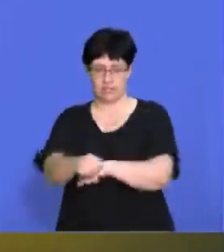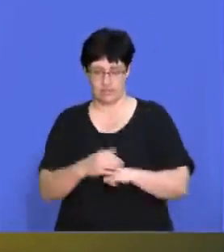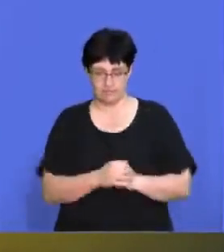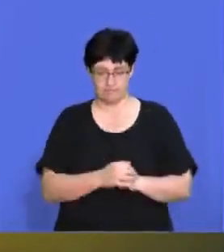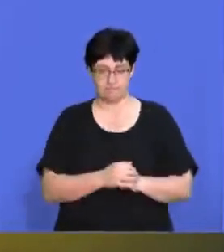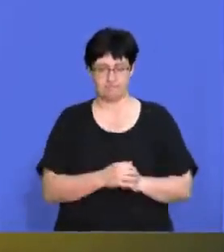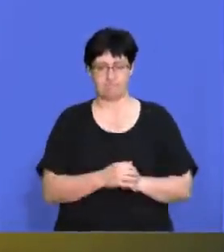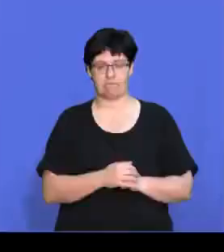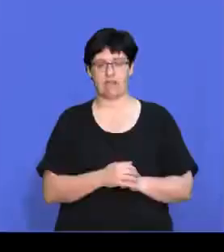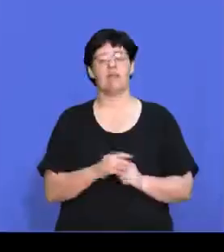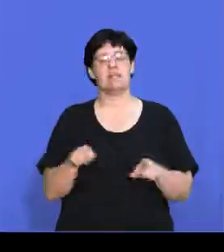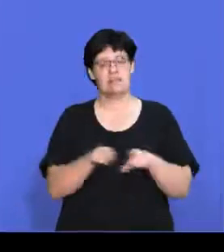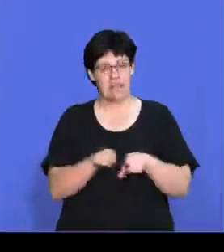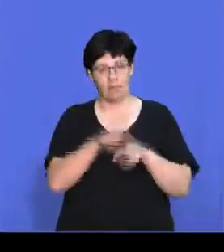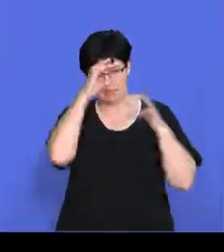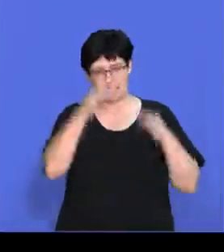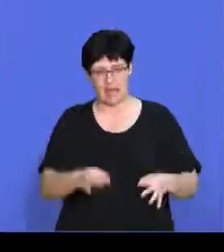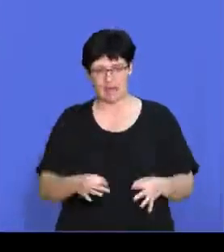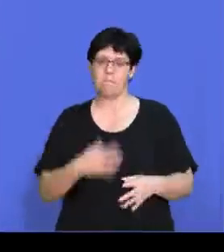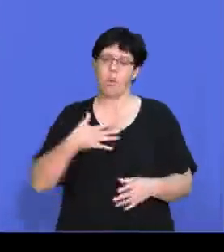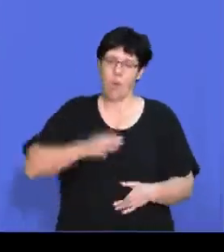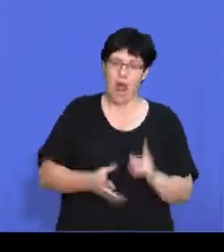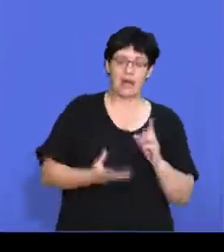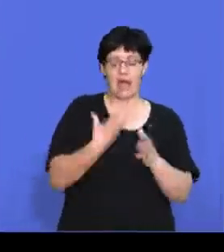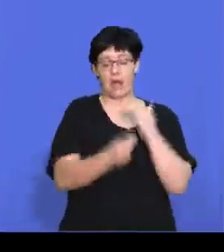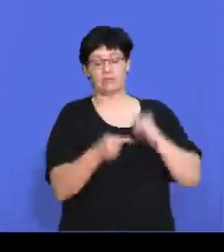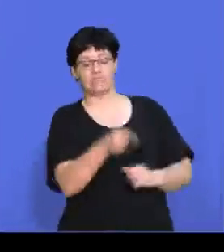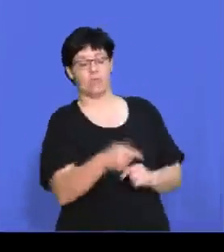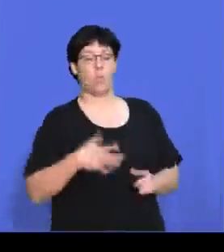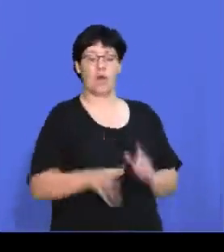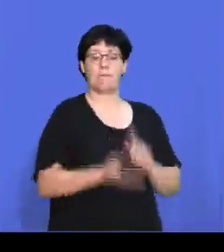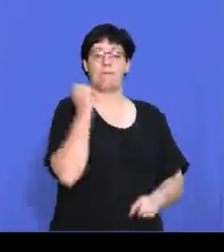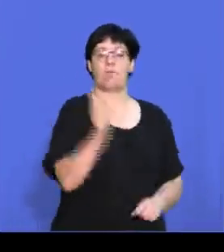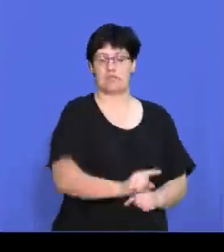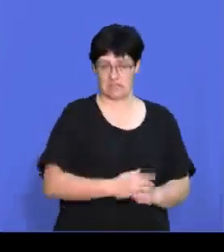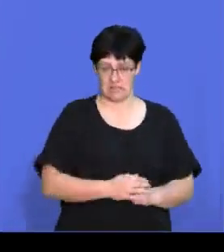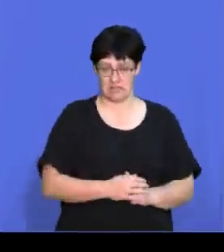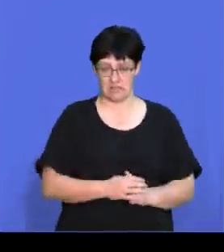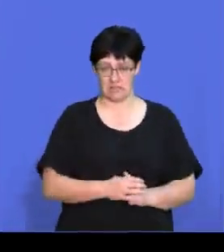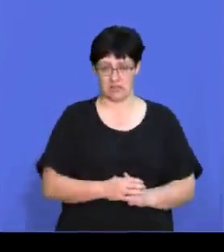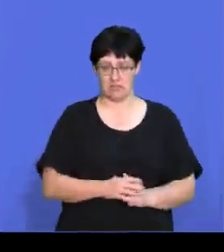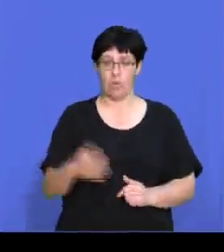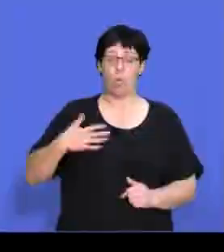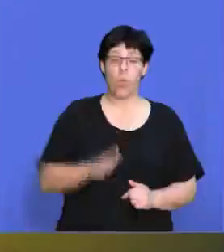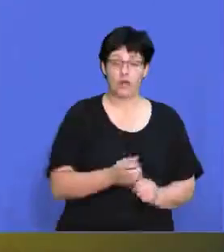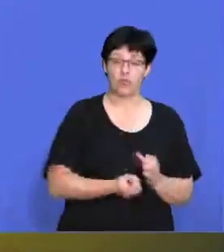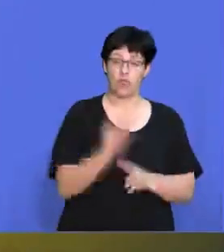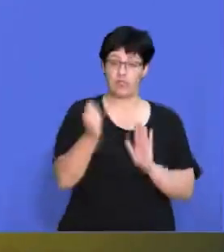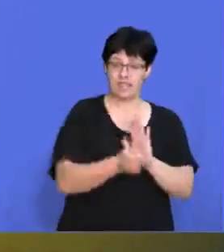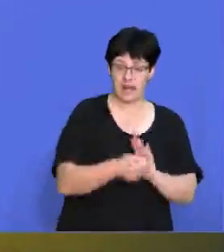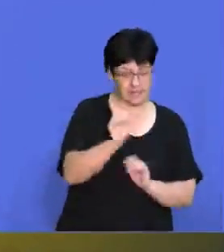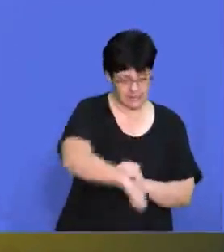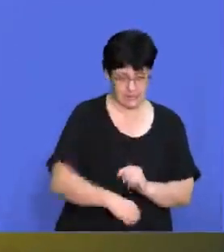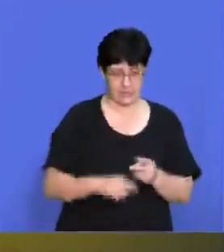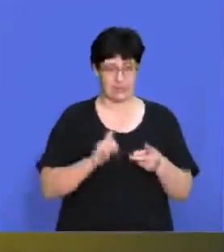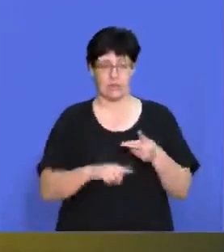strategies. Then we need to decide on the desired outcome. So what is it that we want? Do we want to grow